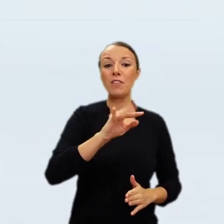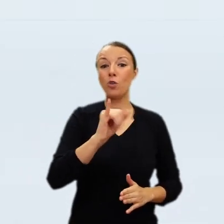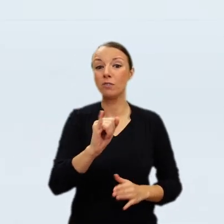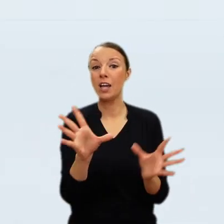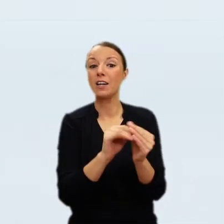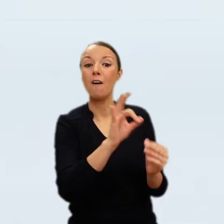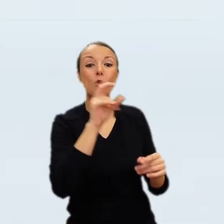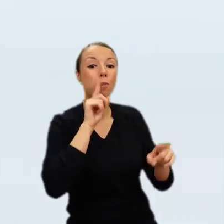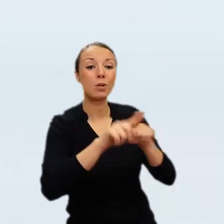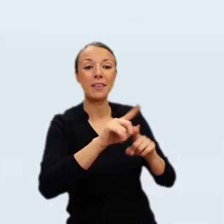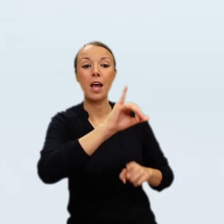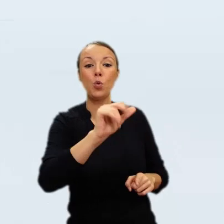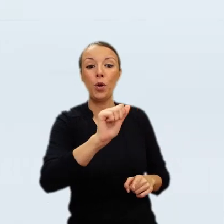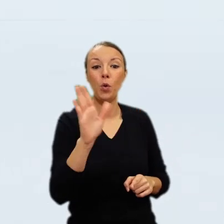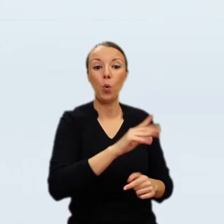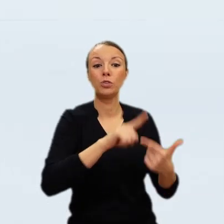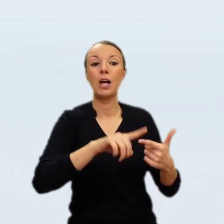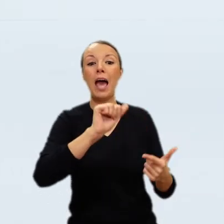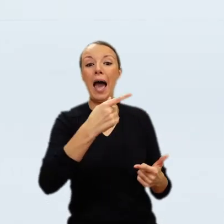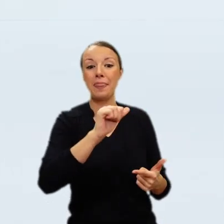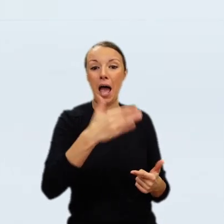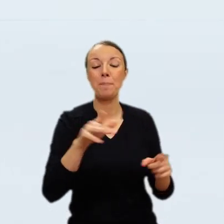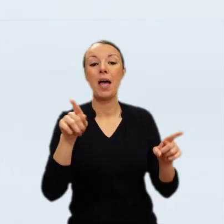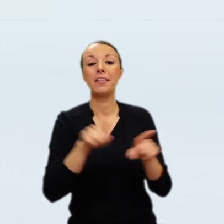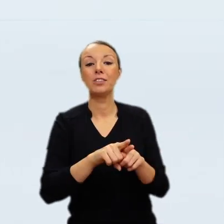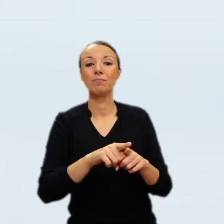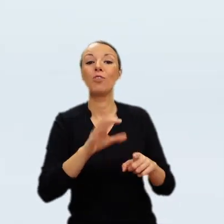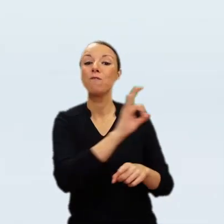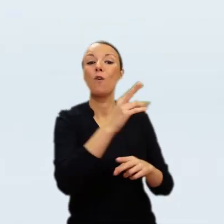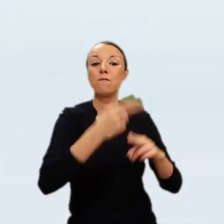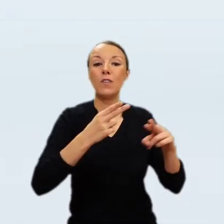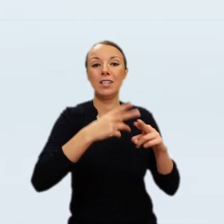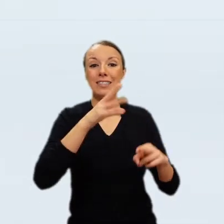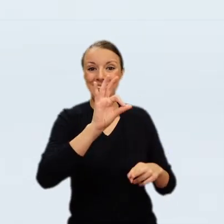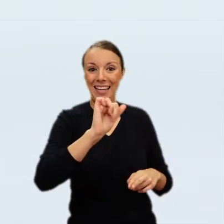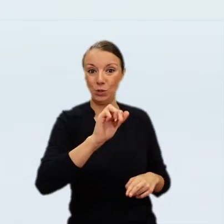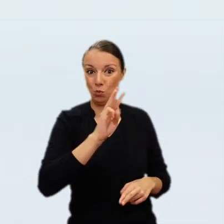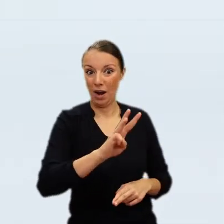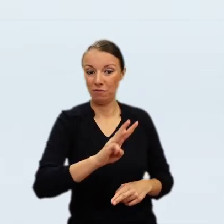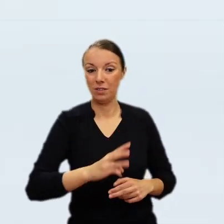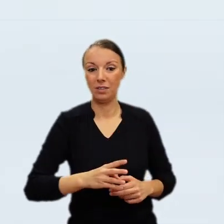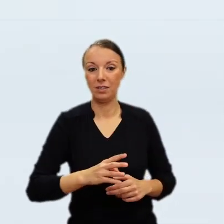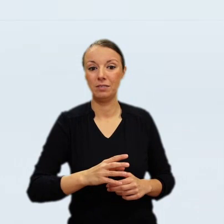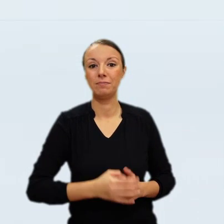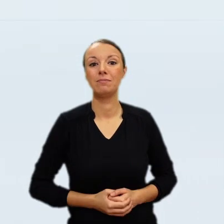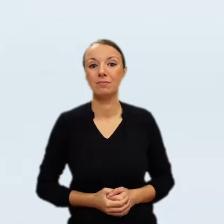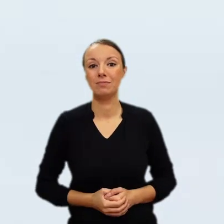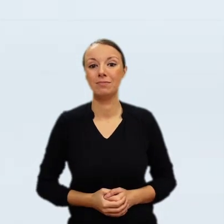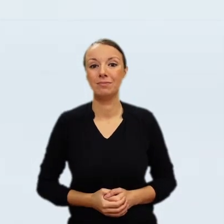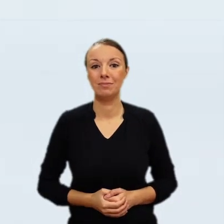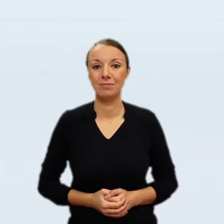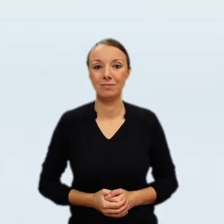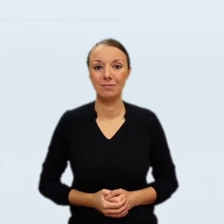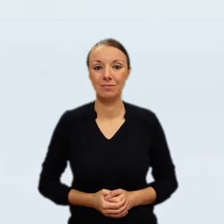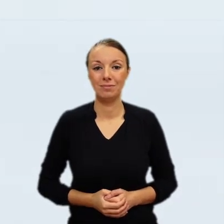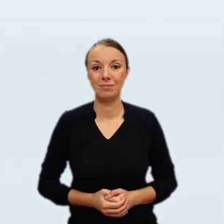the picture admirably and it looks incredibly beautiful, Fry wrote on the 17th of June. Frick paid $150